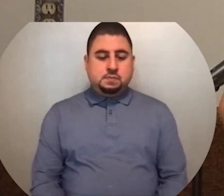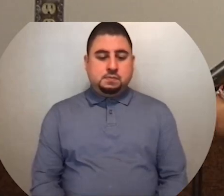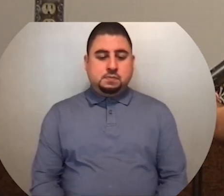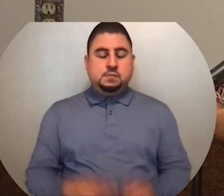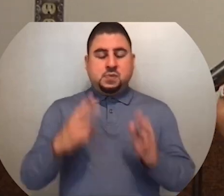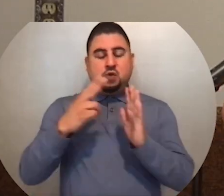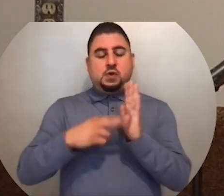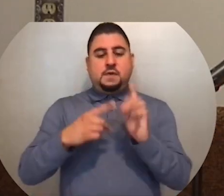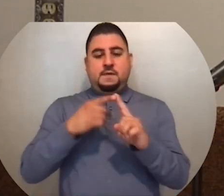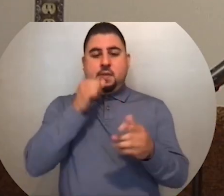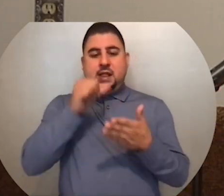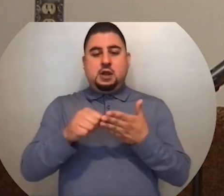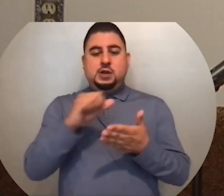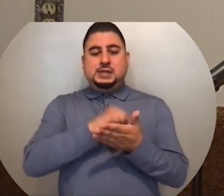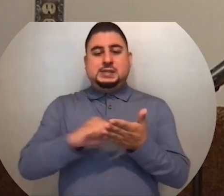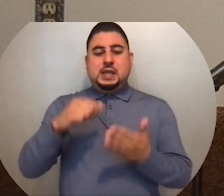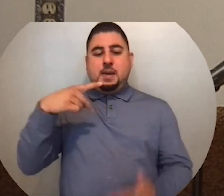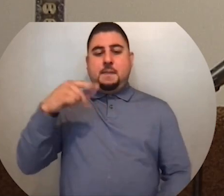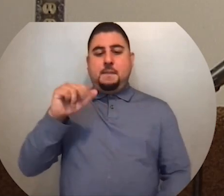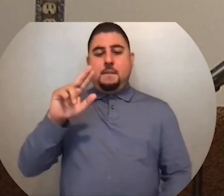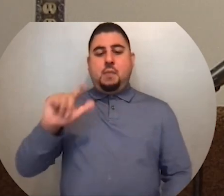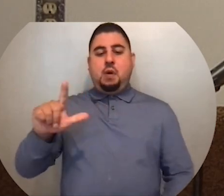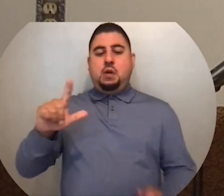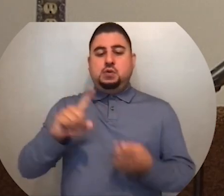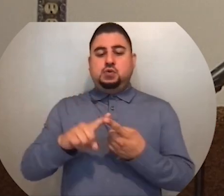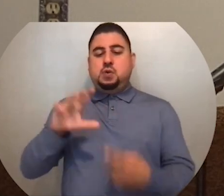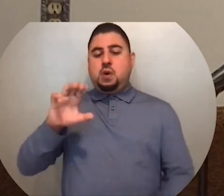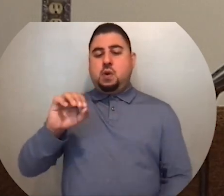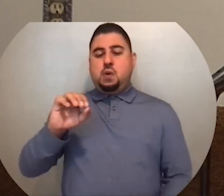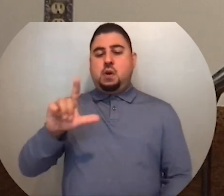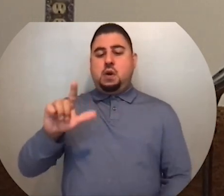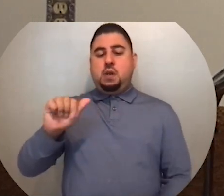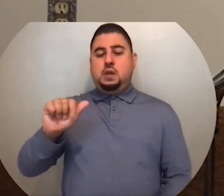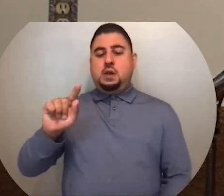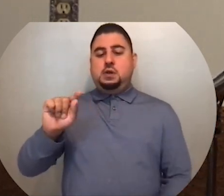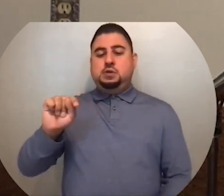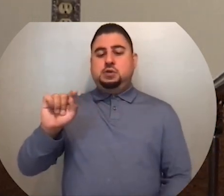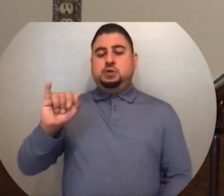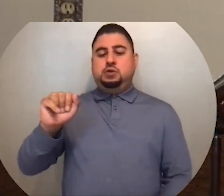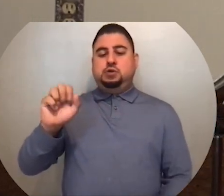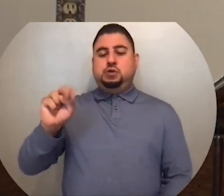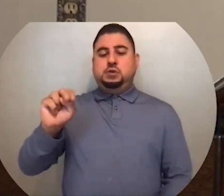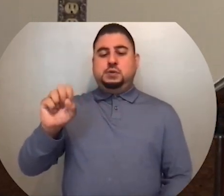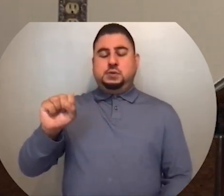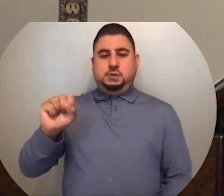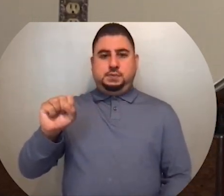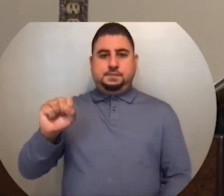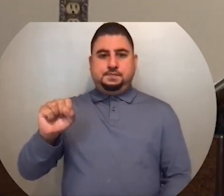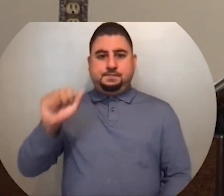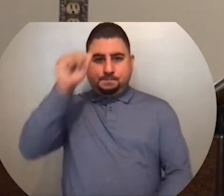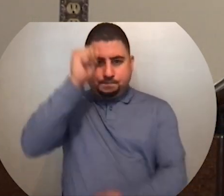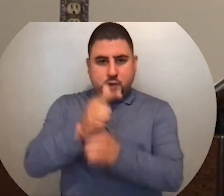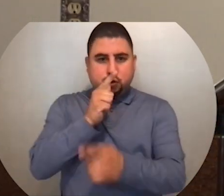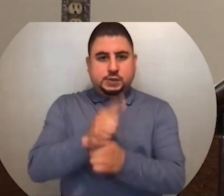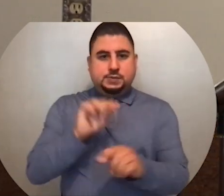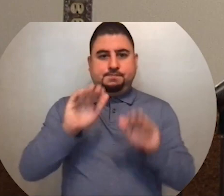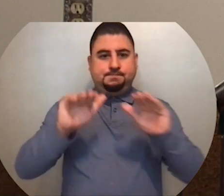A reading from the letter of St. Paul to the Colossians. Brothers and sisters,